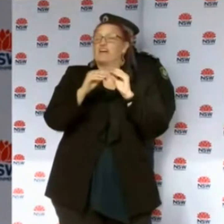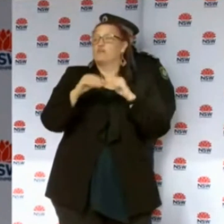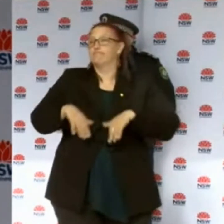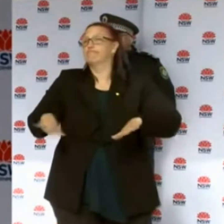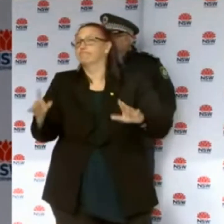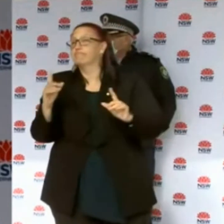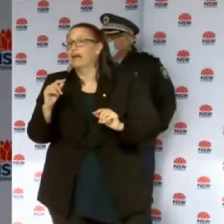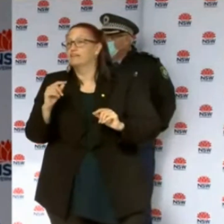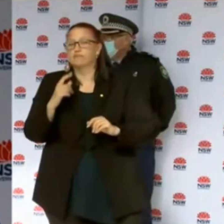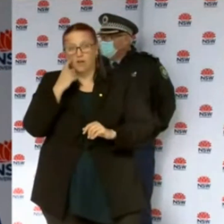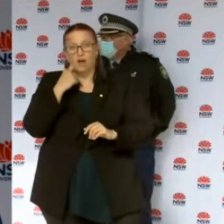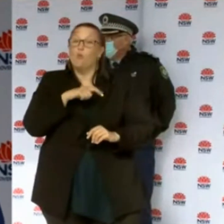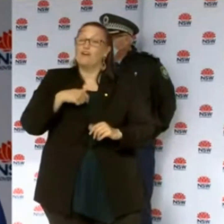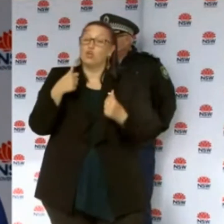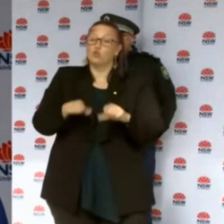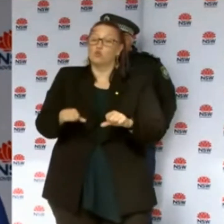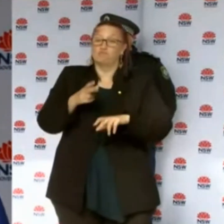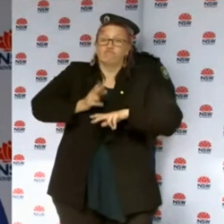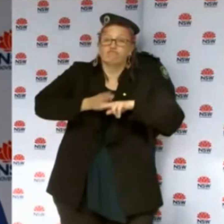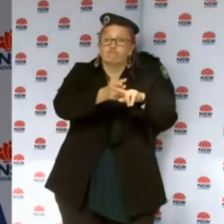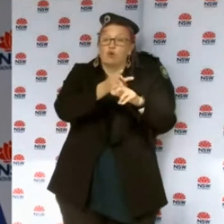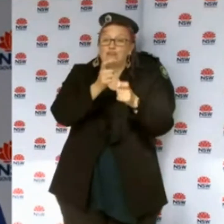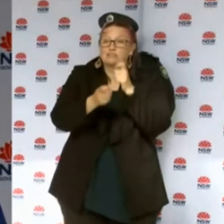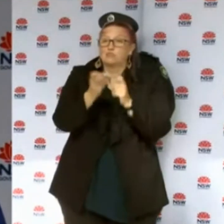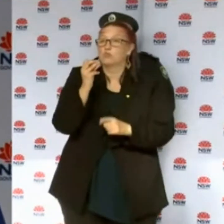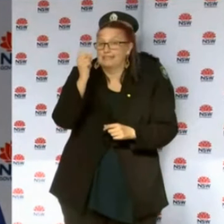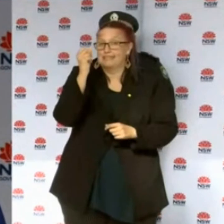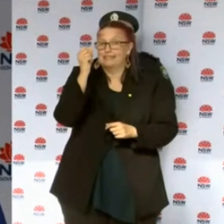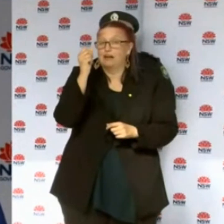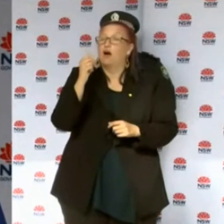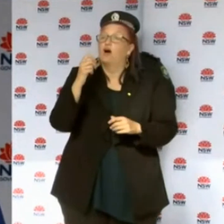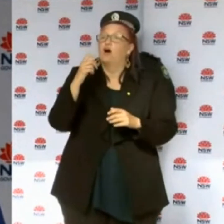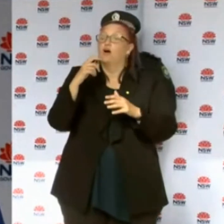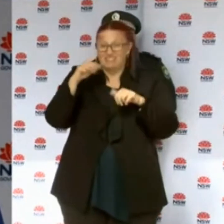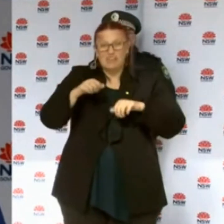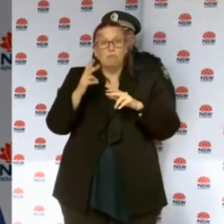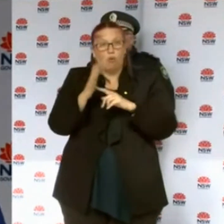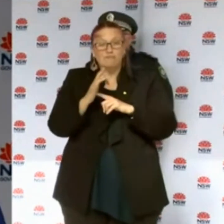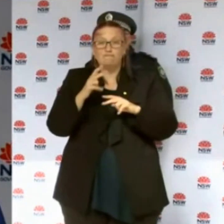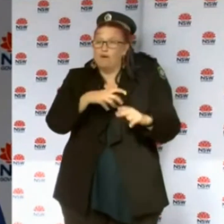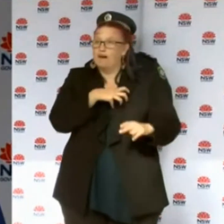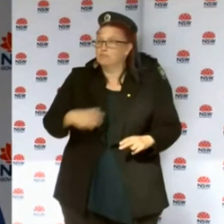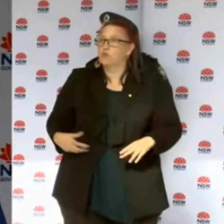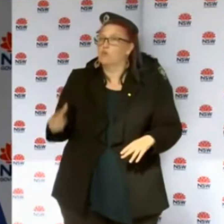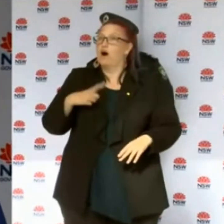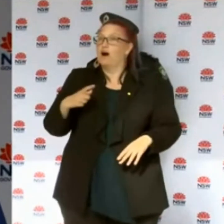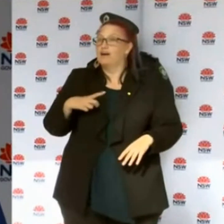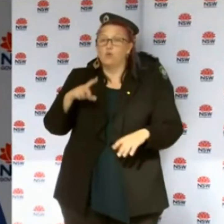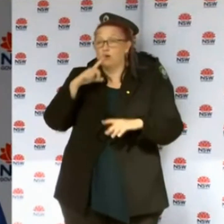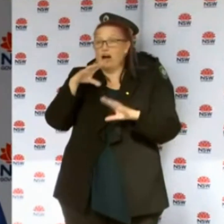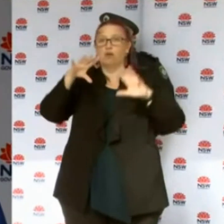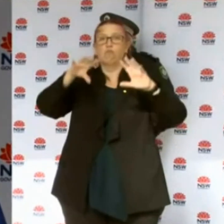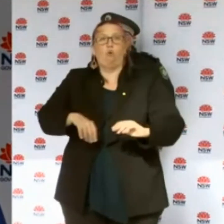And that's not only been for some key individuals, but it's certainly been to enable the core functioning of parliament,